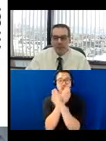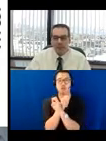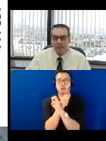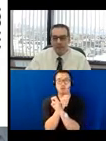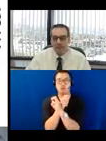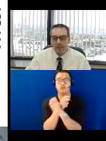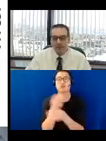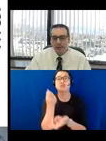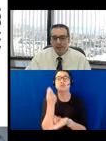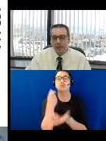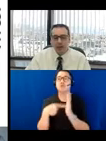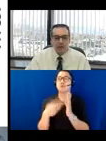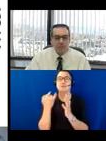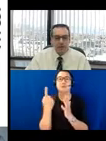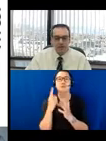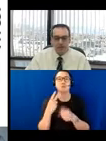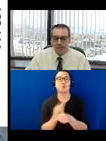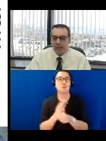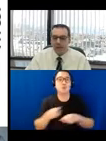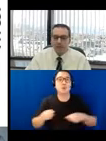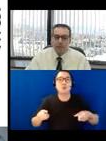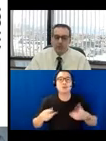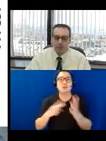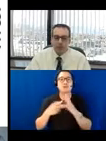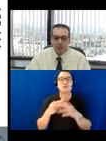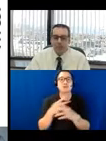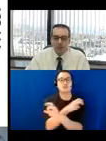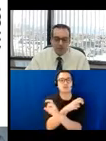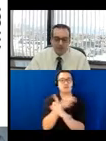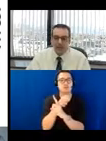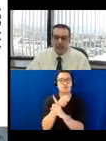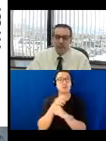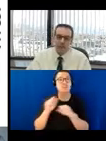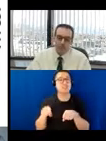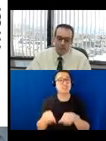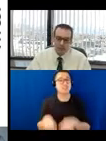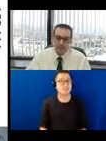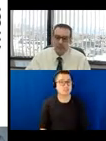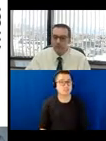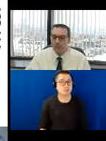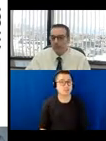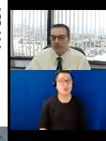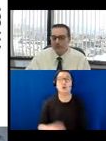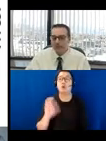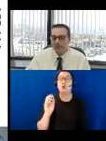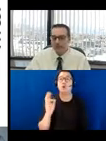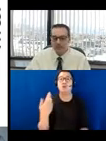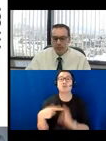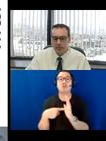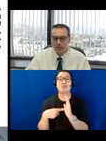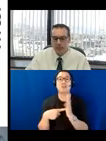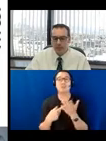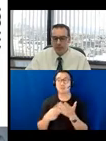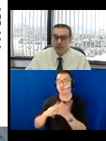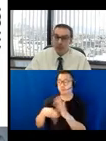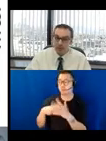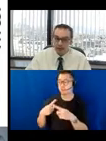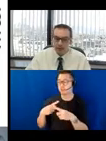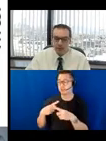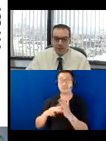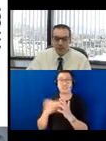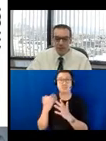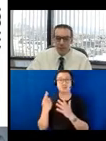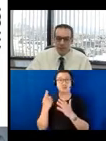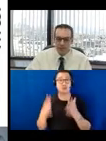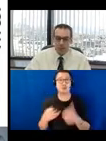mobility device. And are those benches that allow for a, are there benches that allow for a transfer from a mobility device to the bench? Not